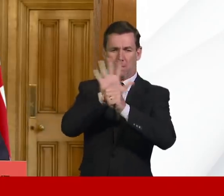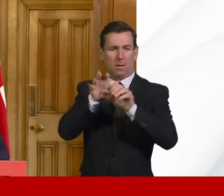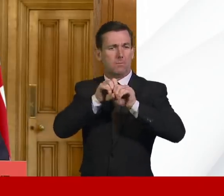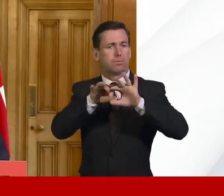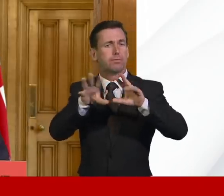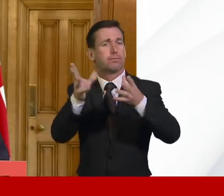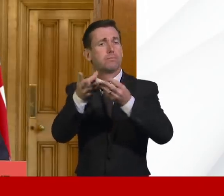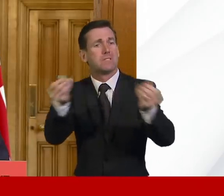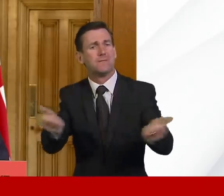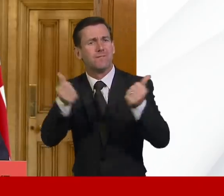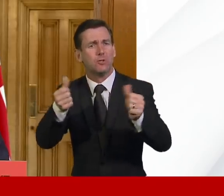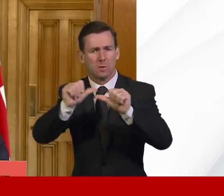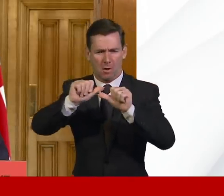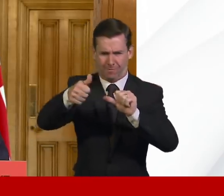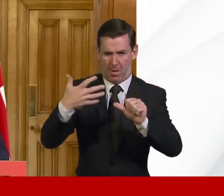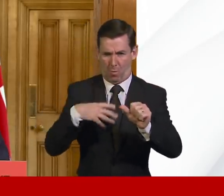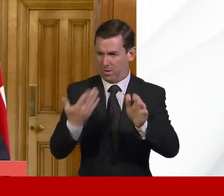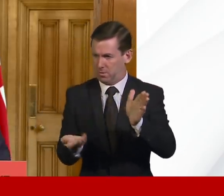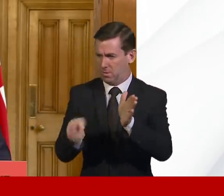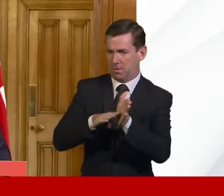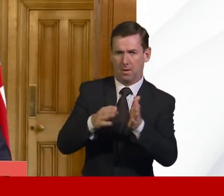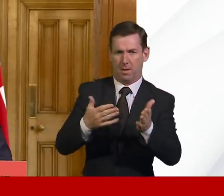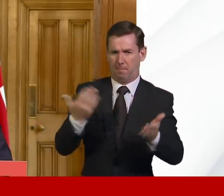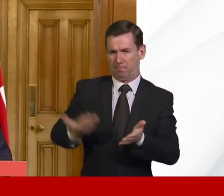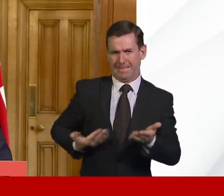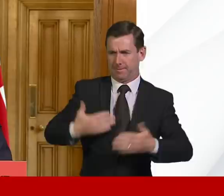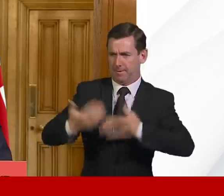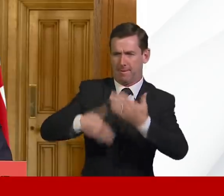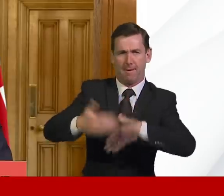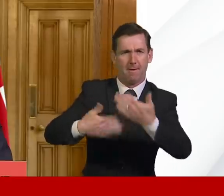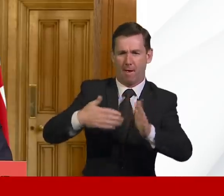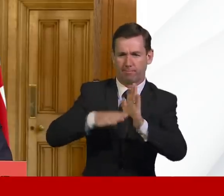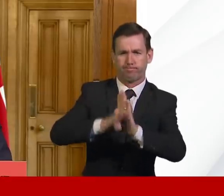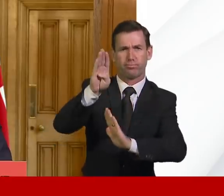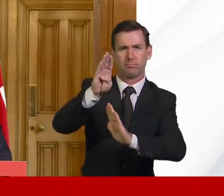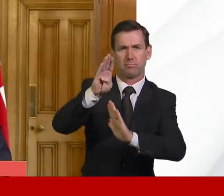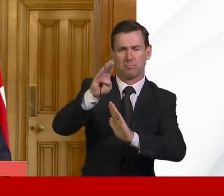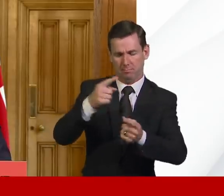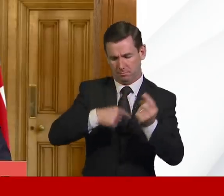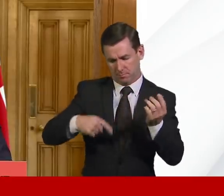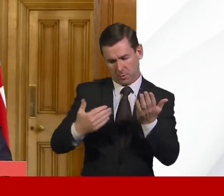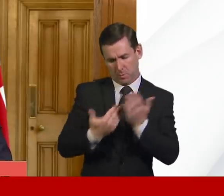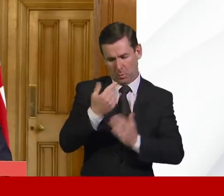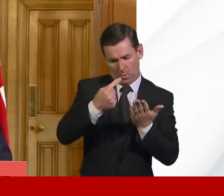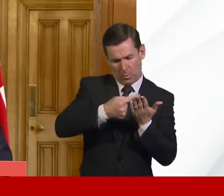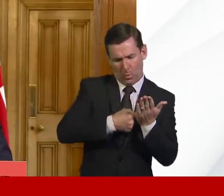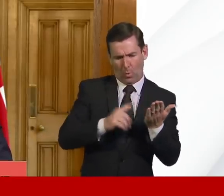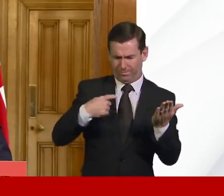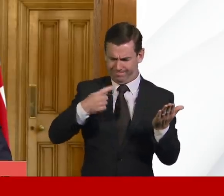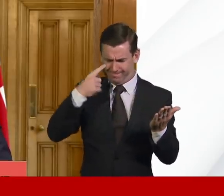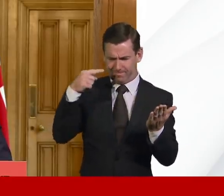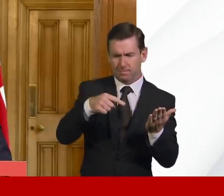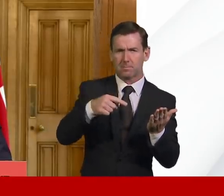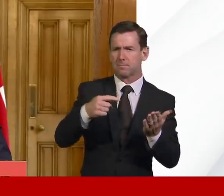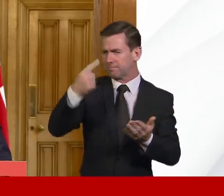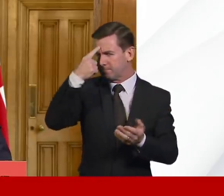side of the COVID-19 pandemic. We will introduce measures to improve the insolvency system which